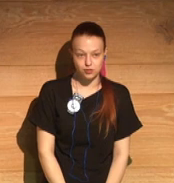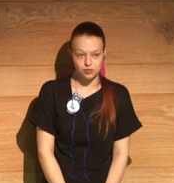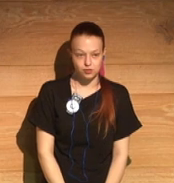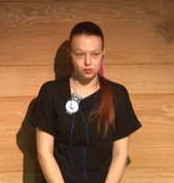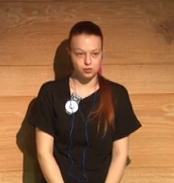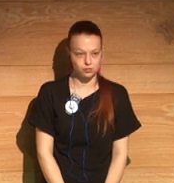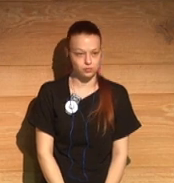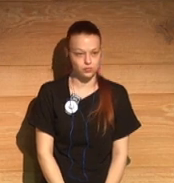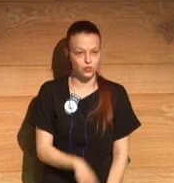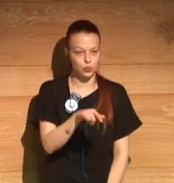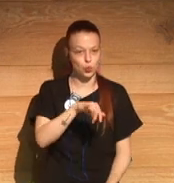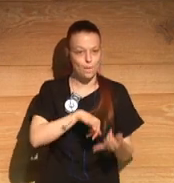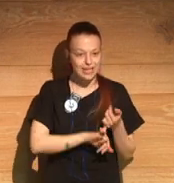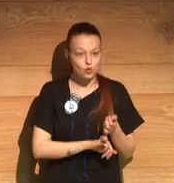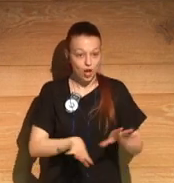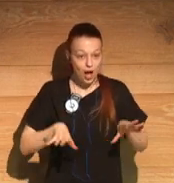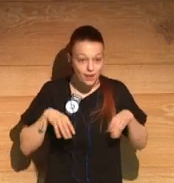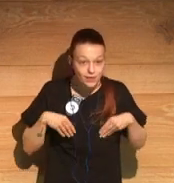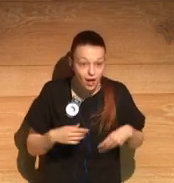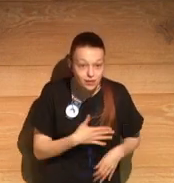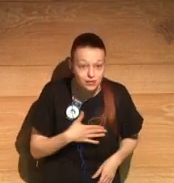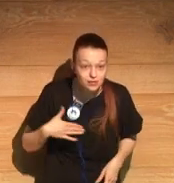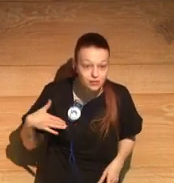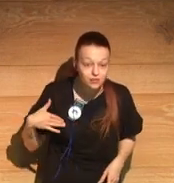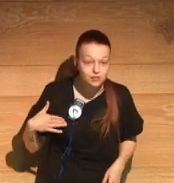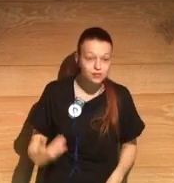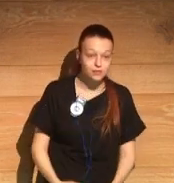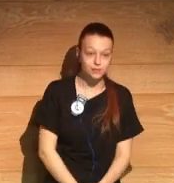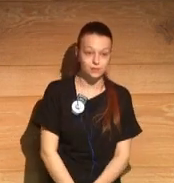Would you want to get married still?